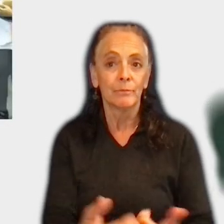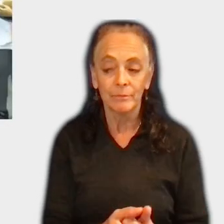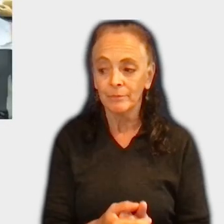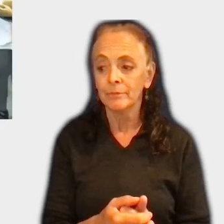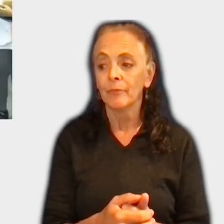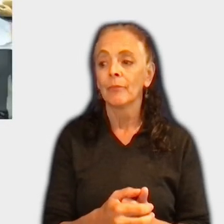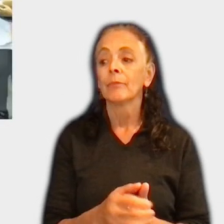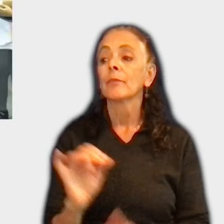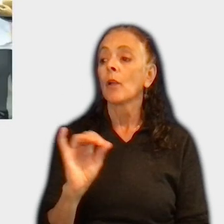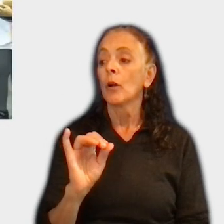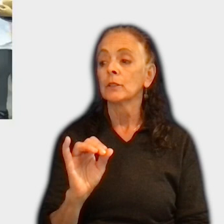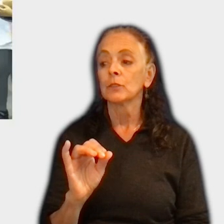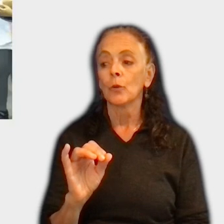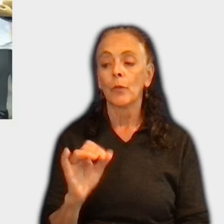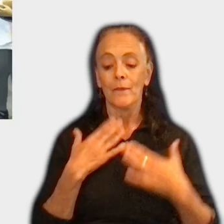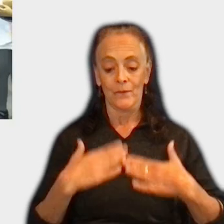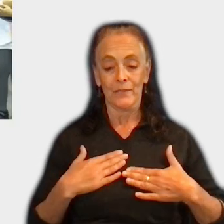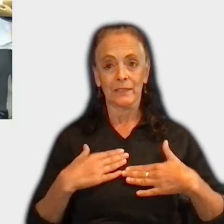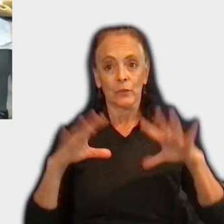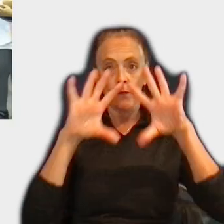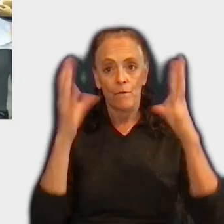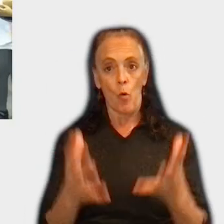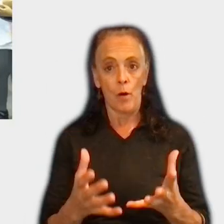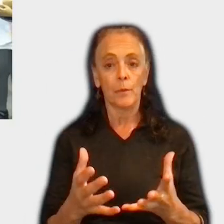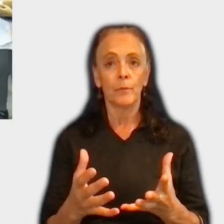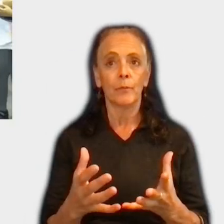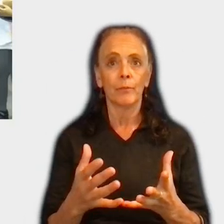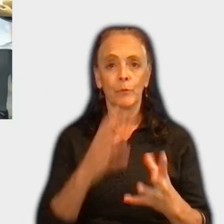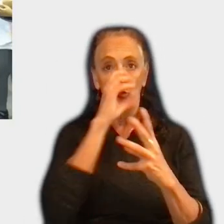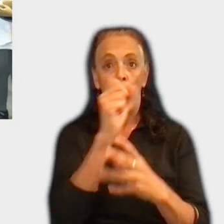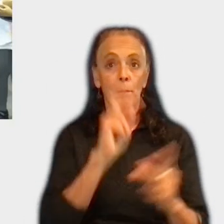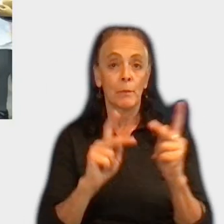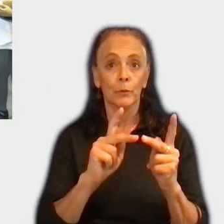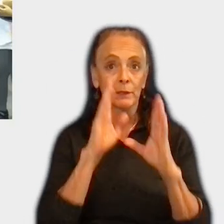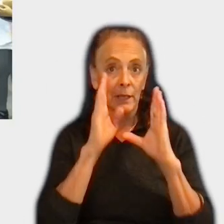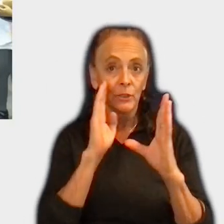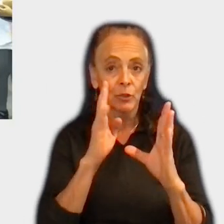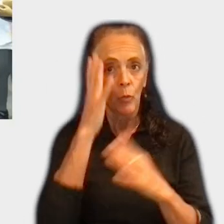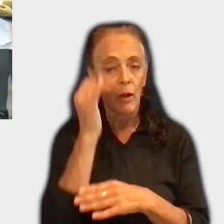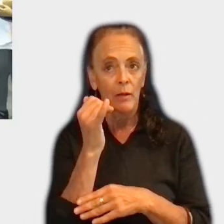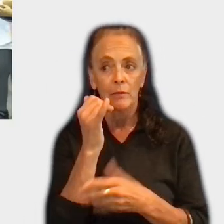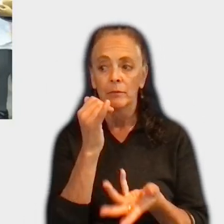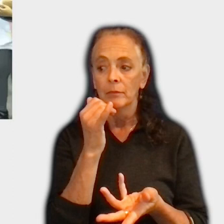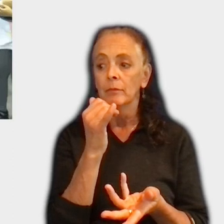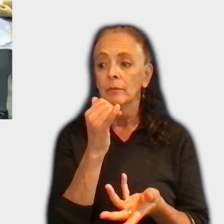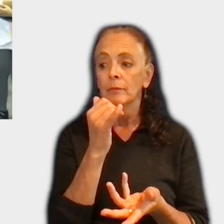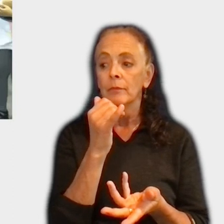And also the physical form in cabinet able to grab their attention. So because the, the,